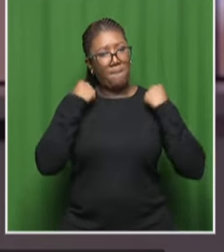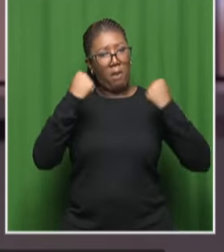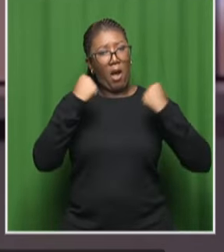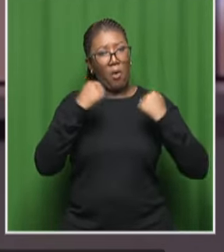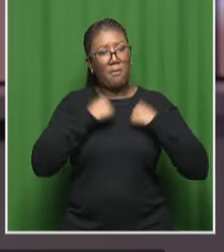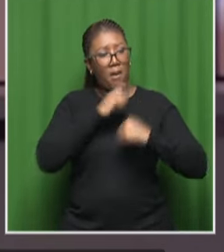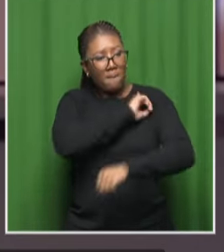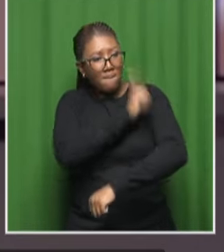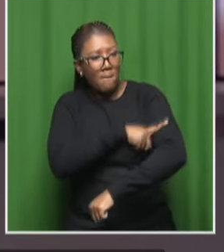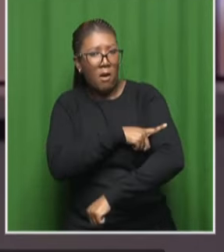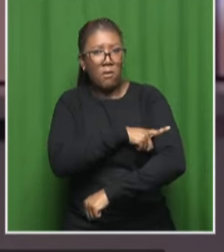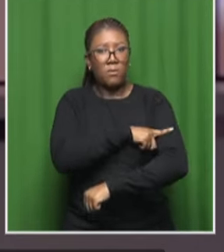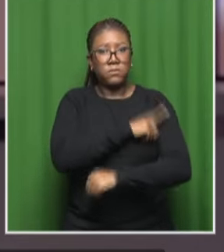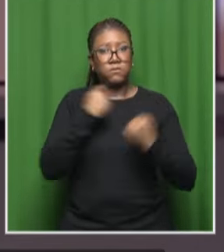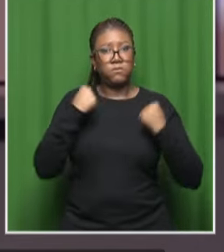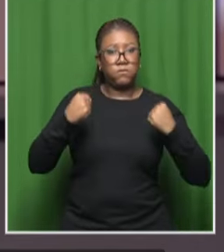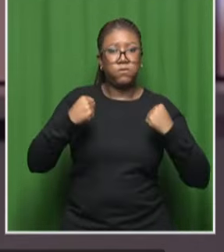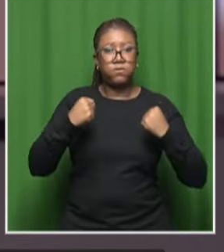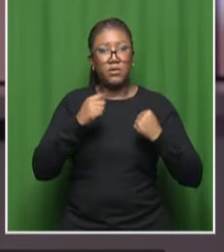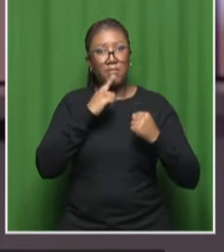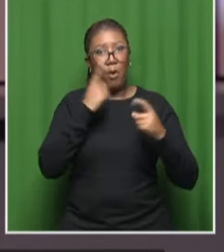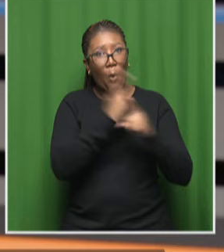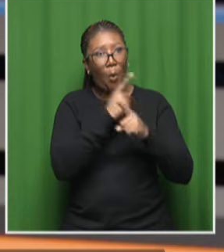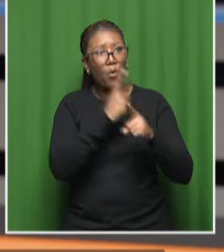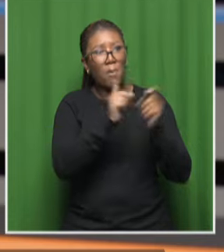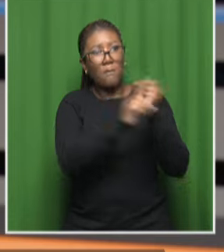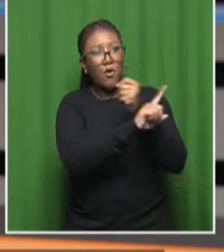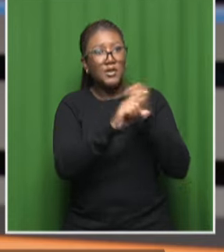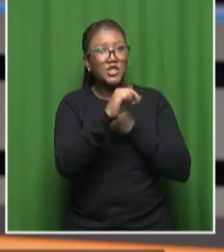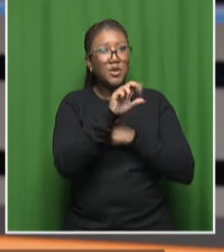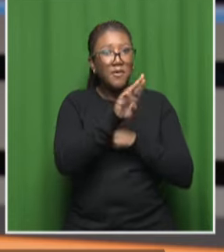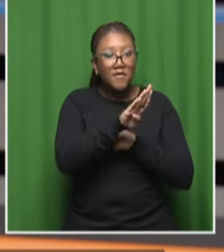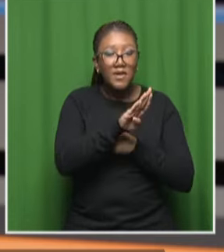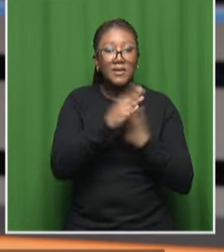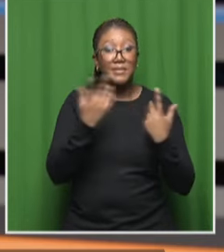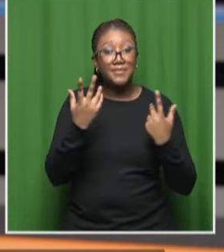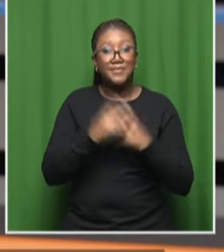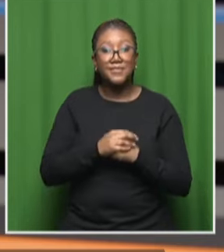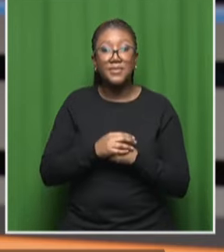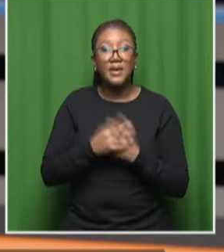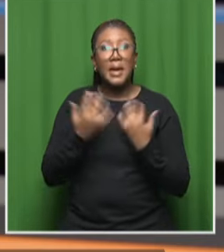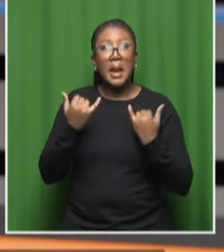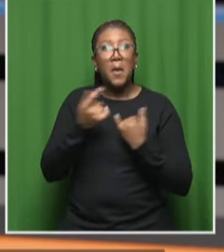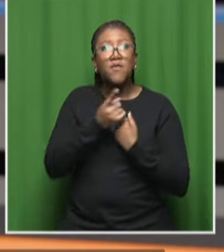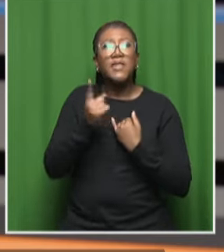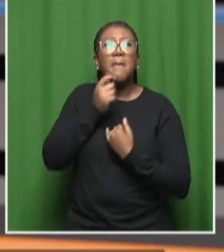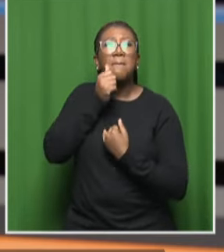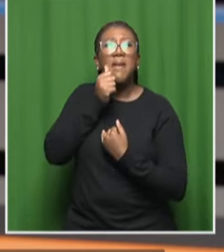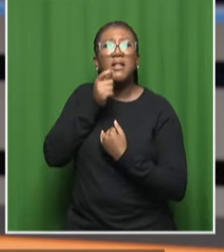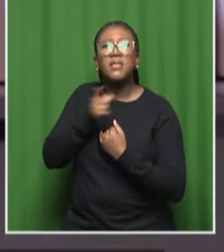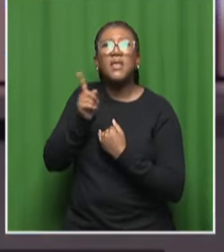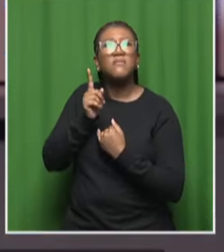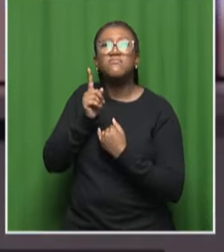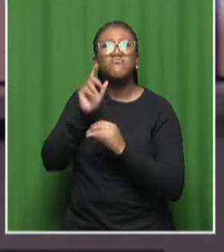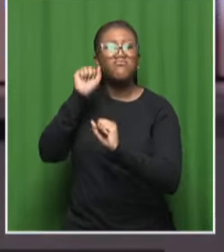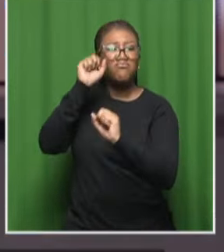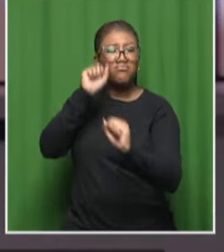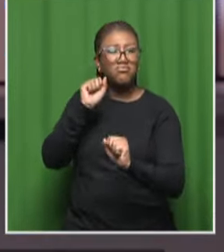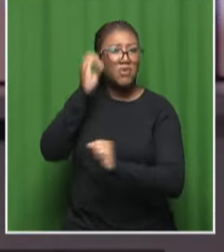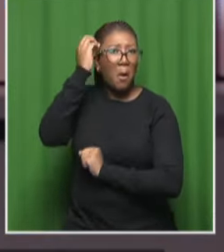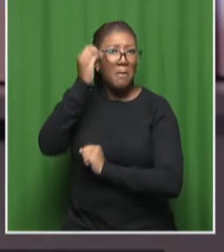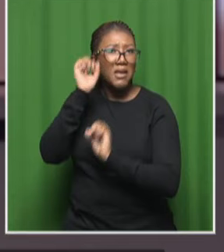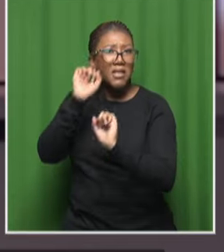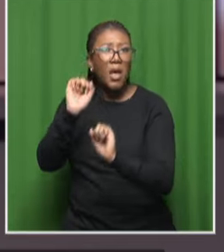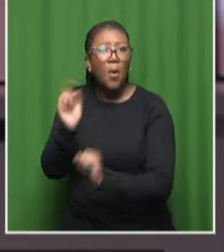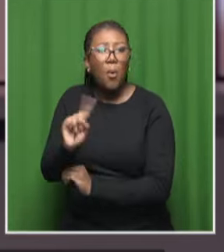understand um what's the common thread though in terms of uh the men's contribution what are they saying men just want